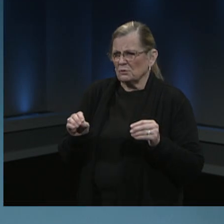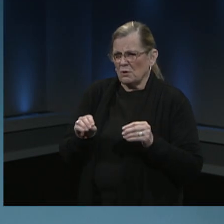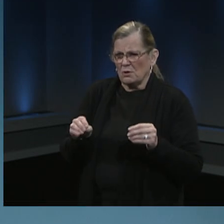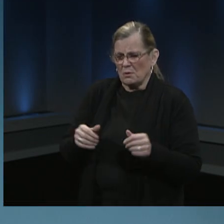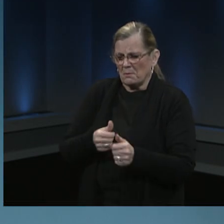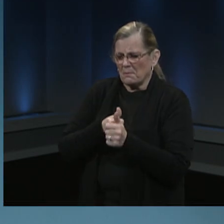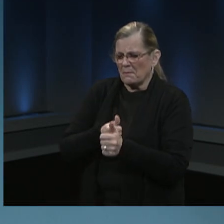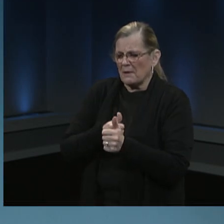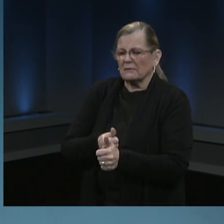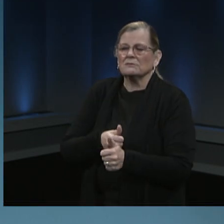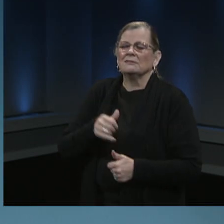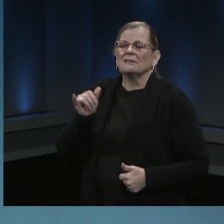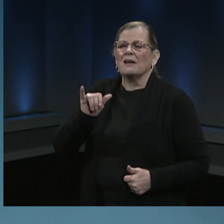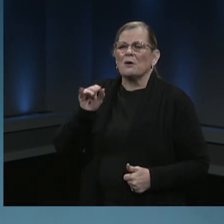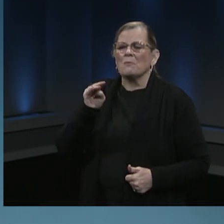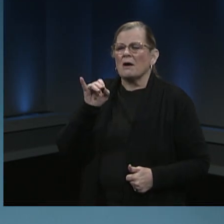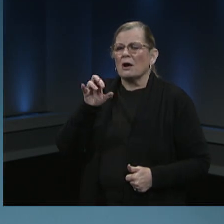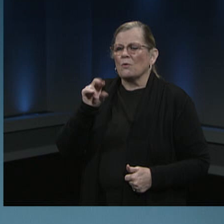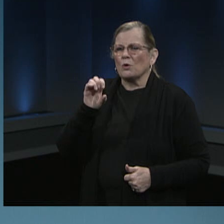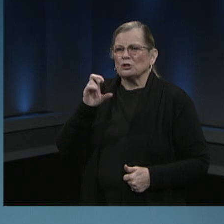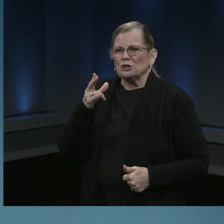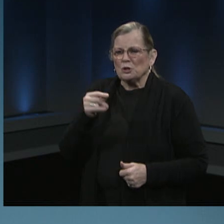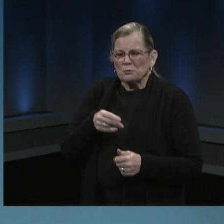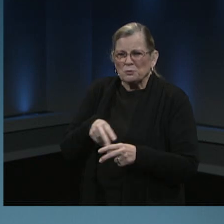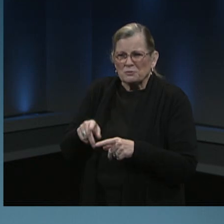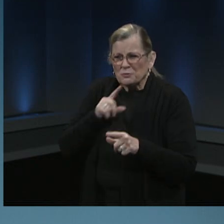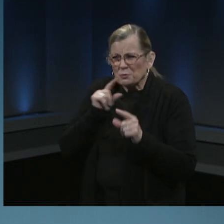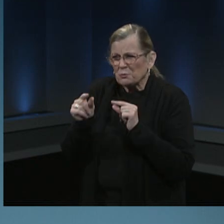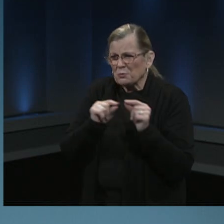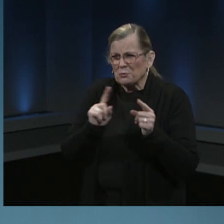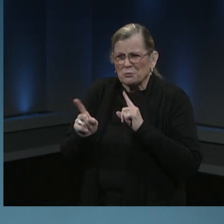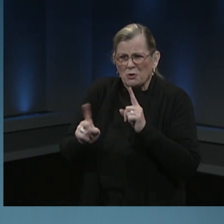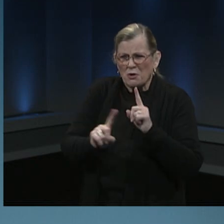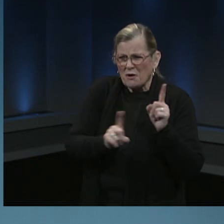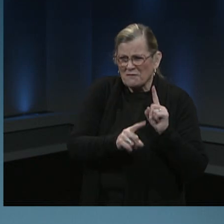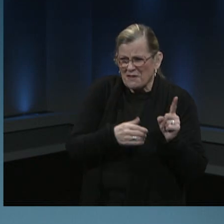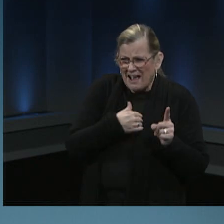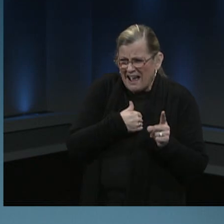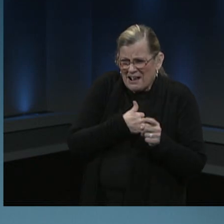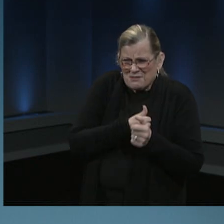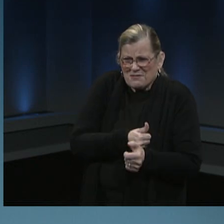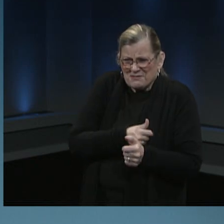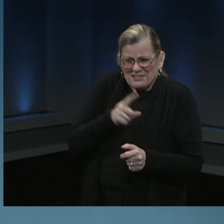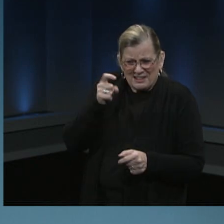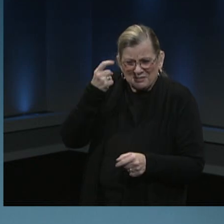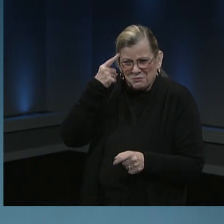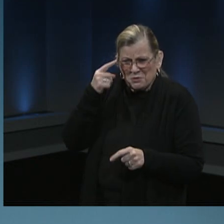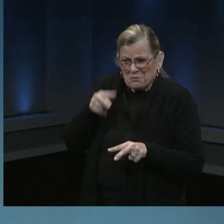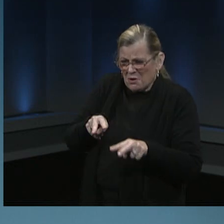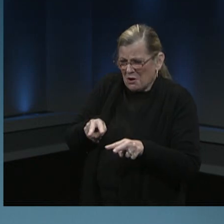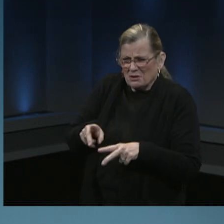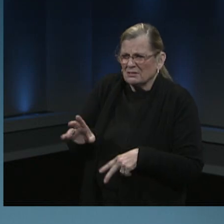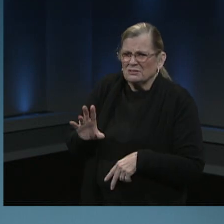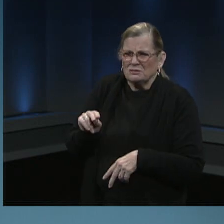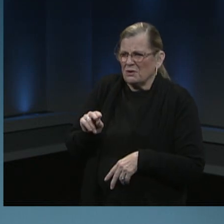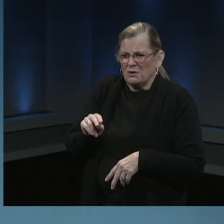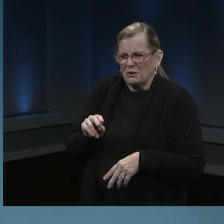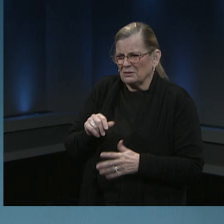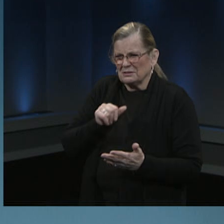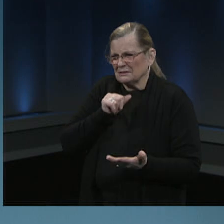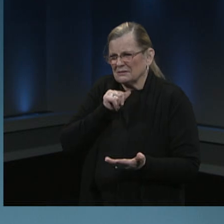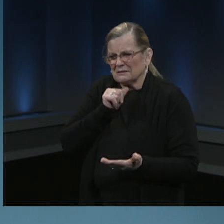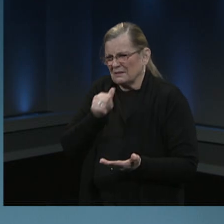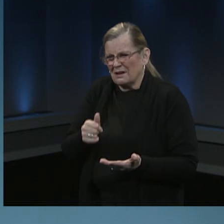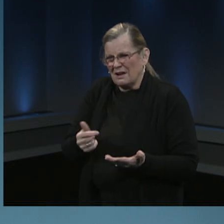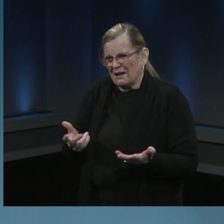There's been this rumor that's been flying around on the internet, but clearly, if the government wanted to keep track of us, there would be better ways